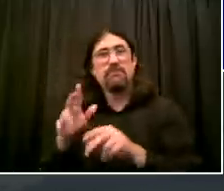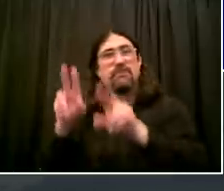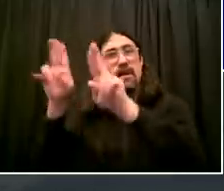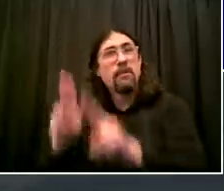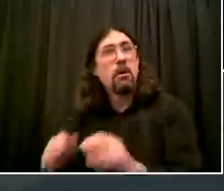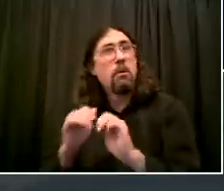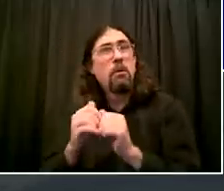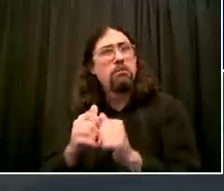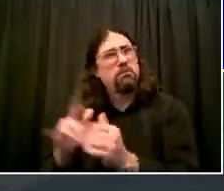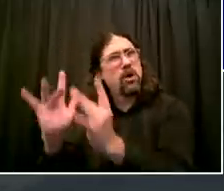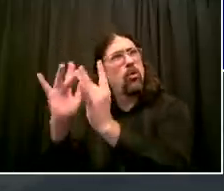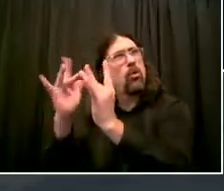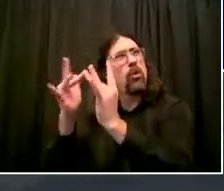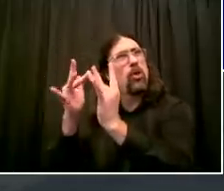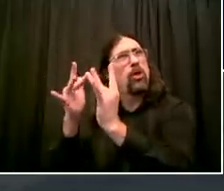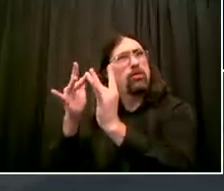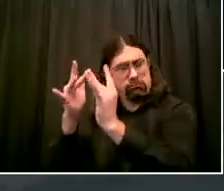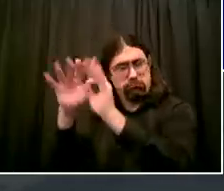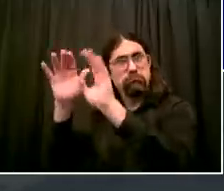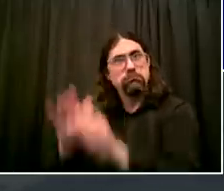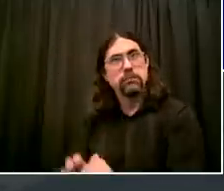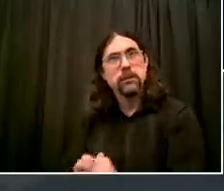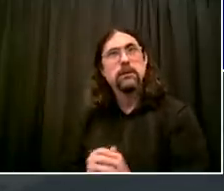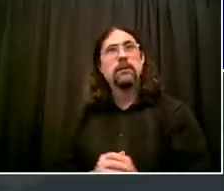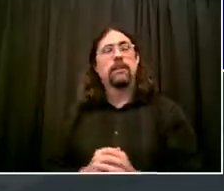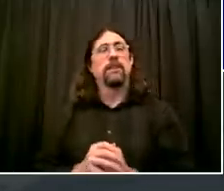You're in. You're ready to go for Monday.